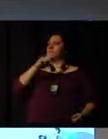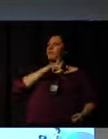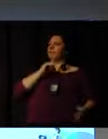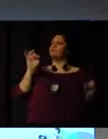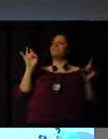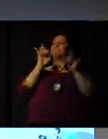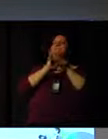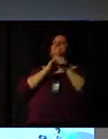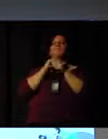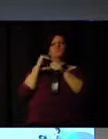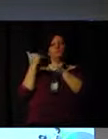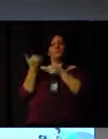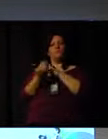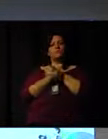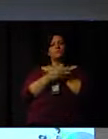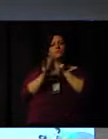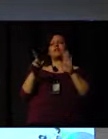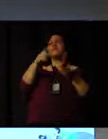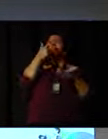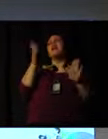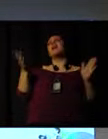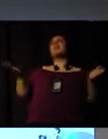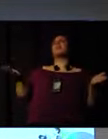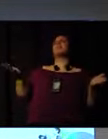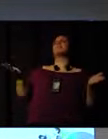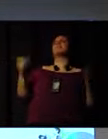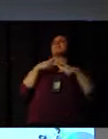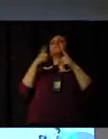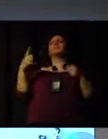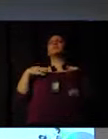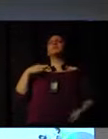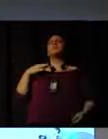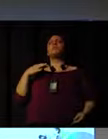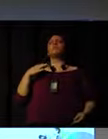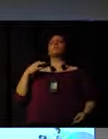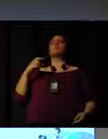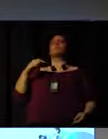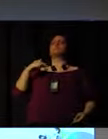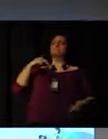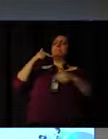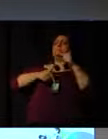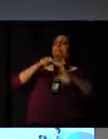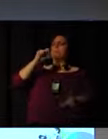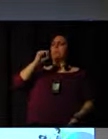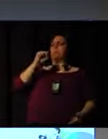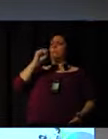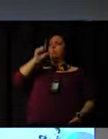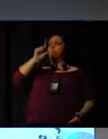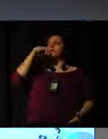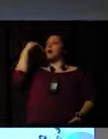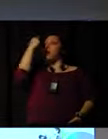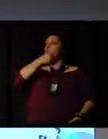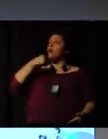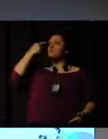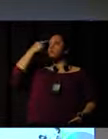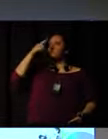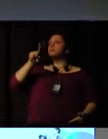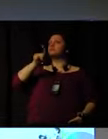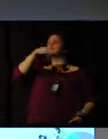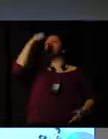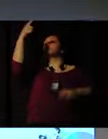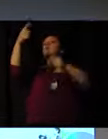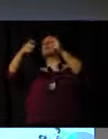volunteer. And in this case, you are protected. Well, a volunteer dedicates eight to ten hours a day.